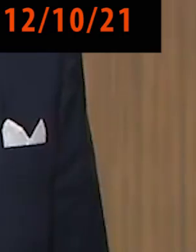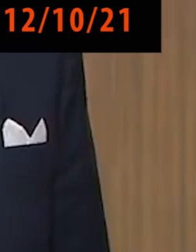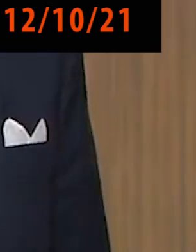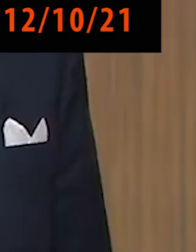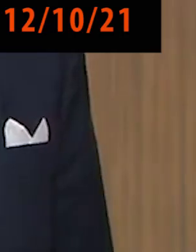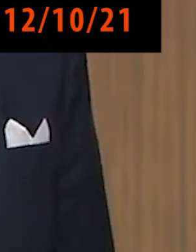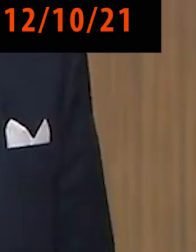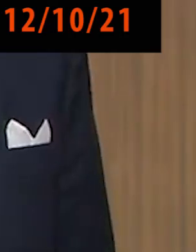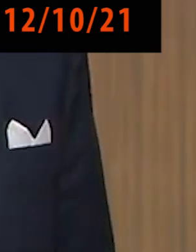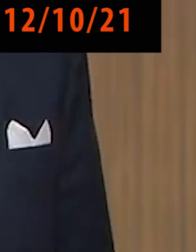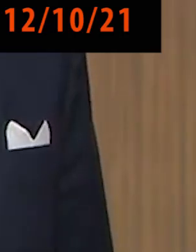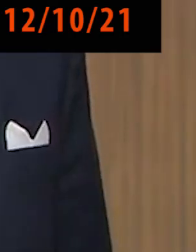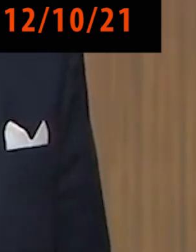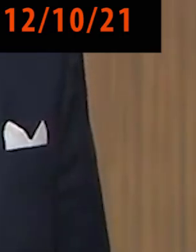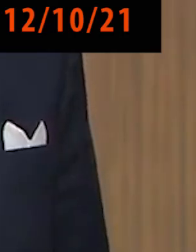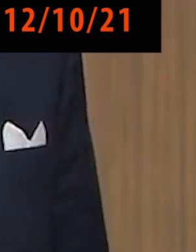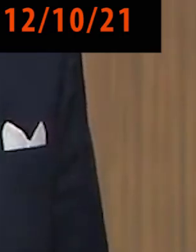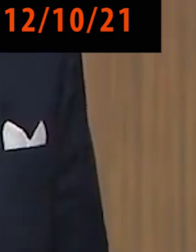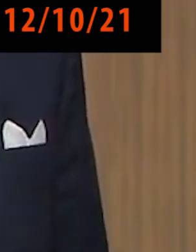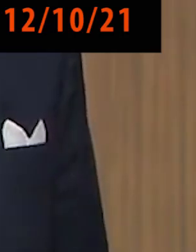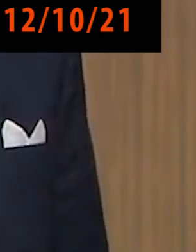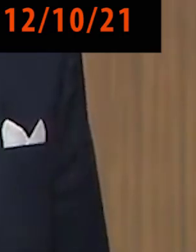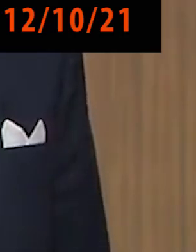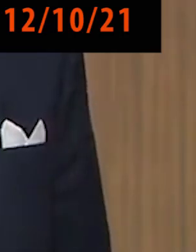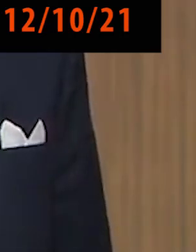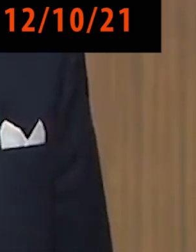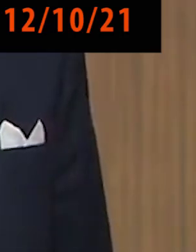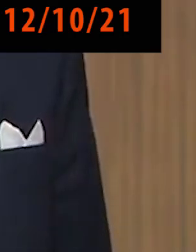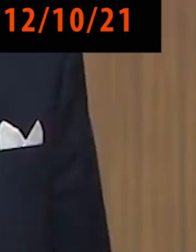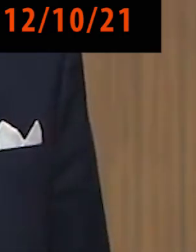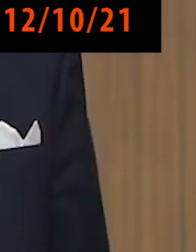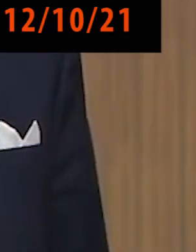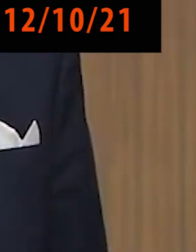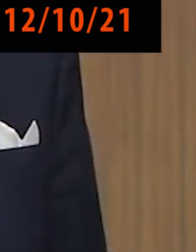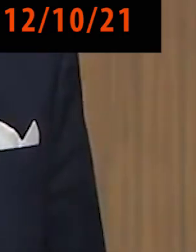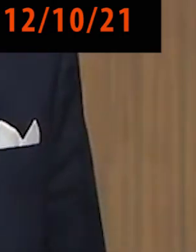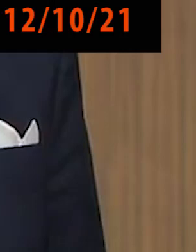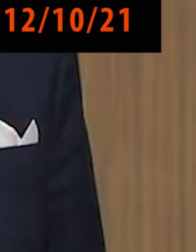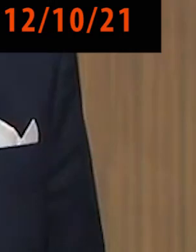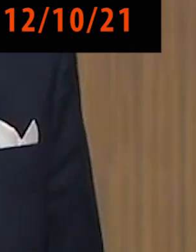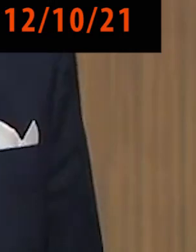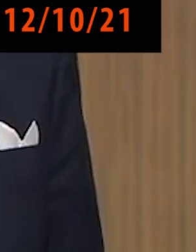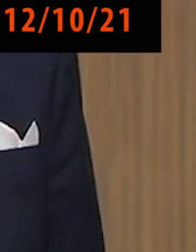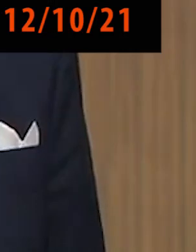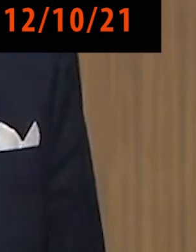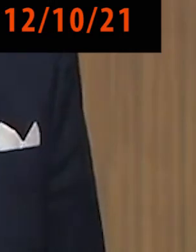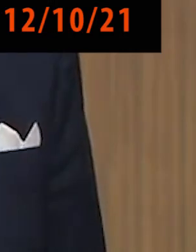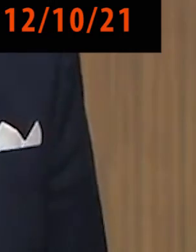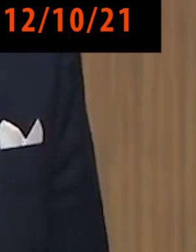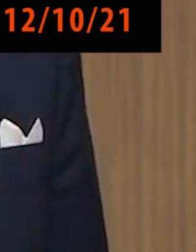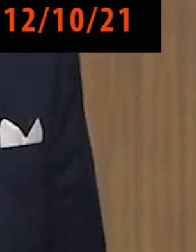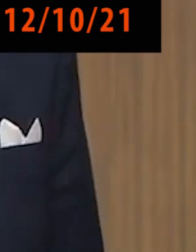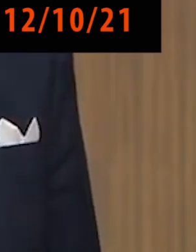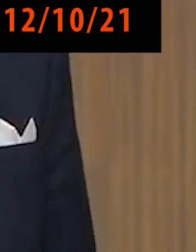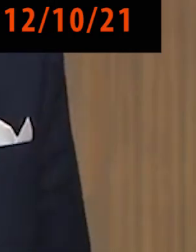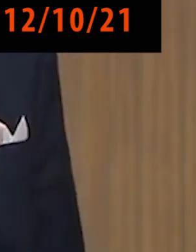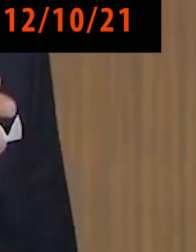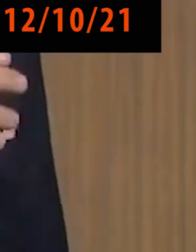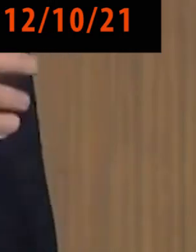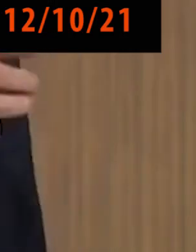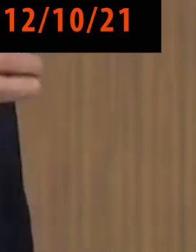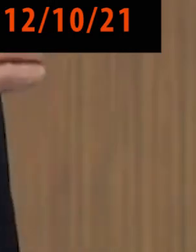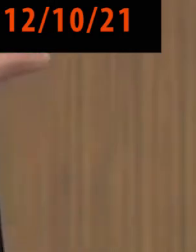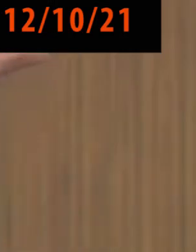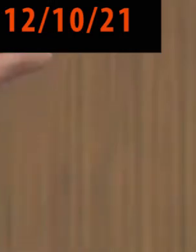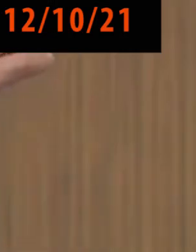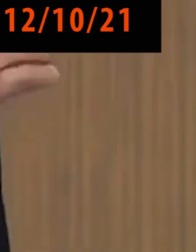Well, it's not going to increase inflation, diminish inflation. It has a negative impact on inflation. It doesn't raise inflation. But that's hard